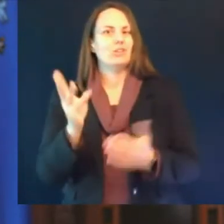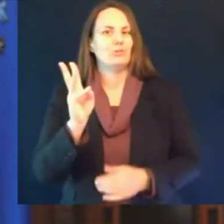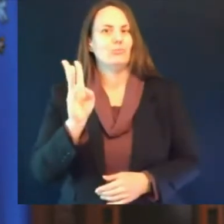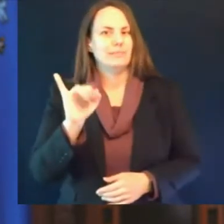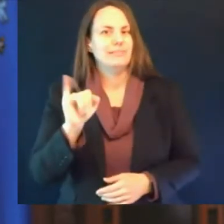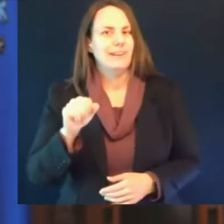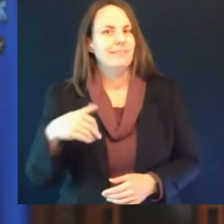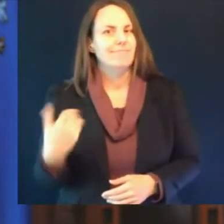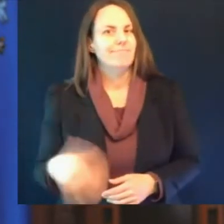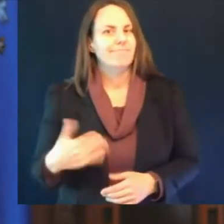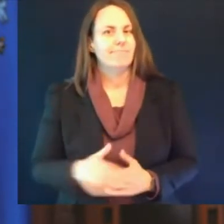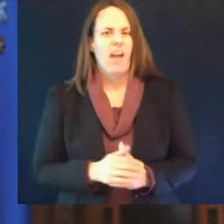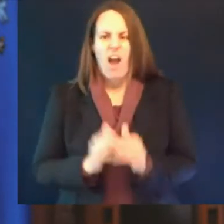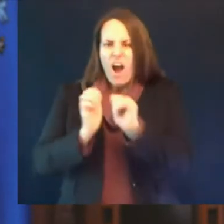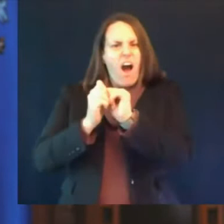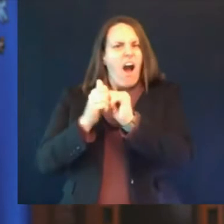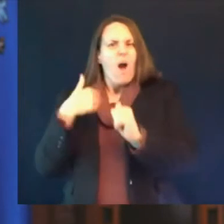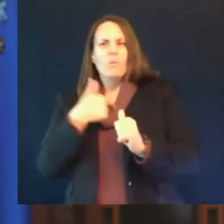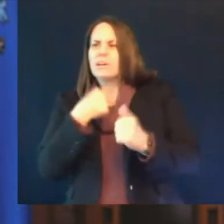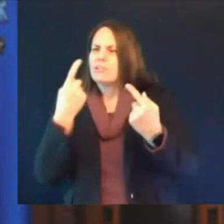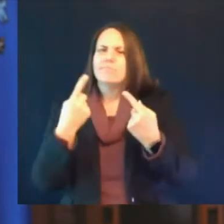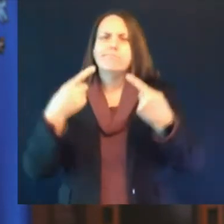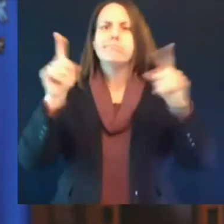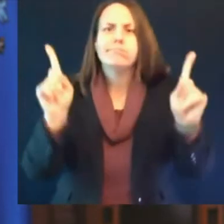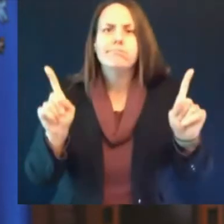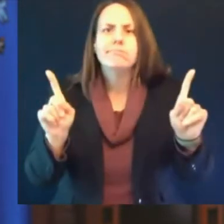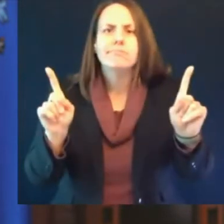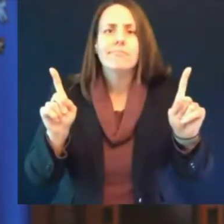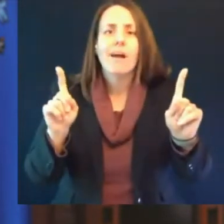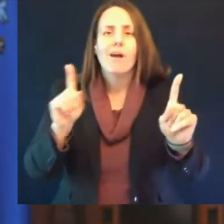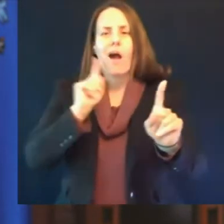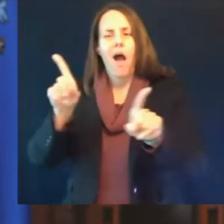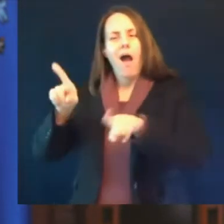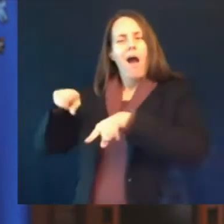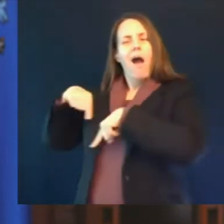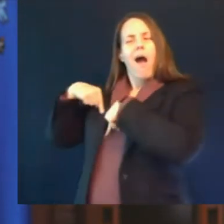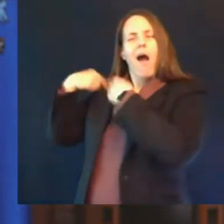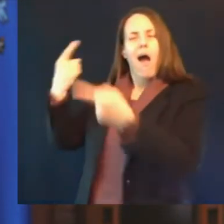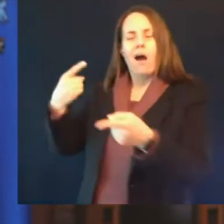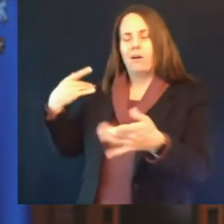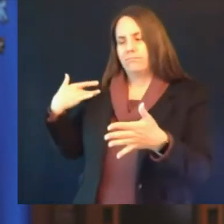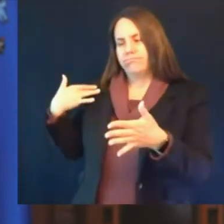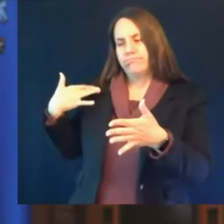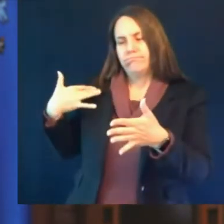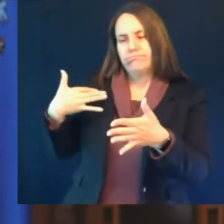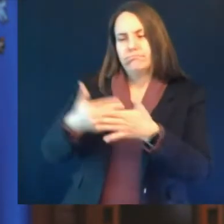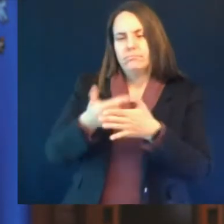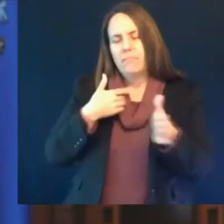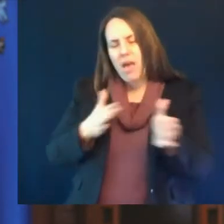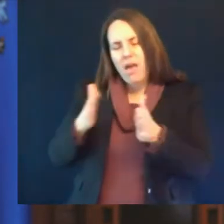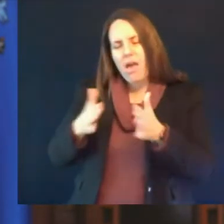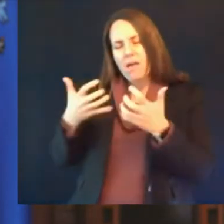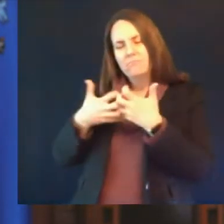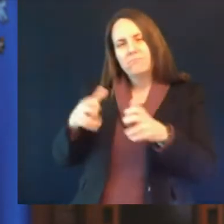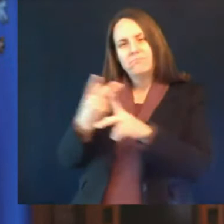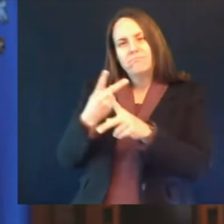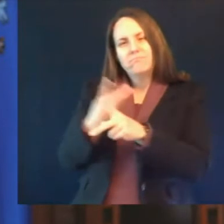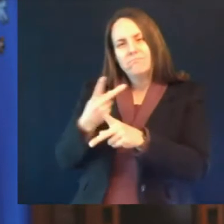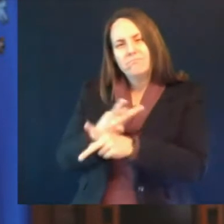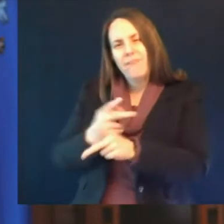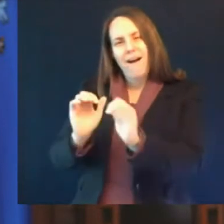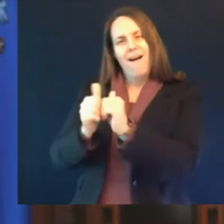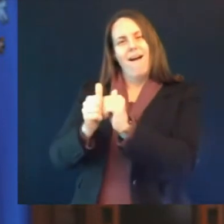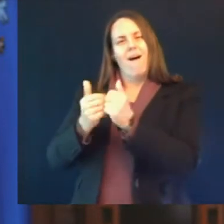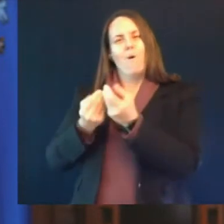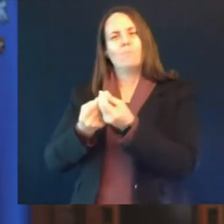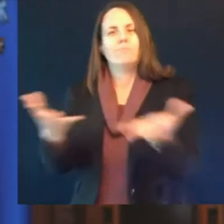vaccine in the state but it's also because of wisconsinites who we are as a people and as a state and our ability to roll up